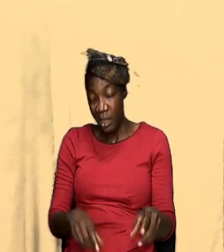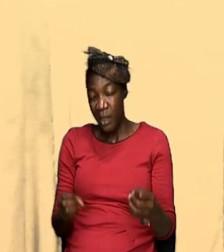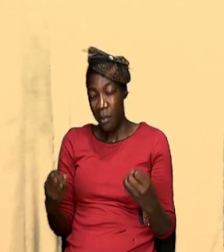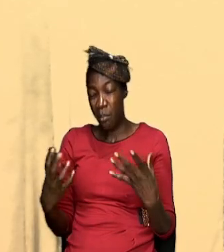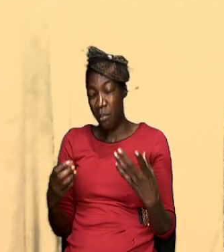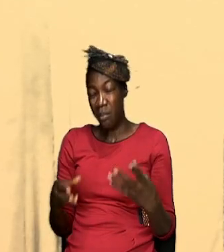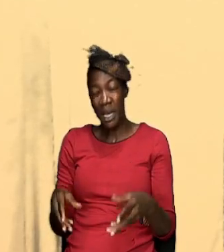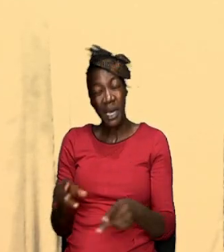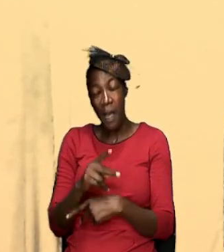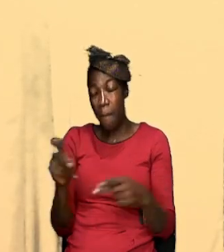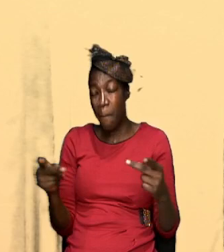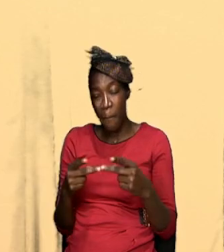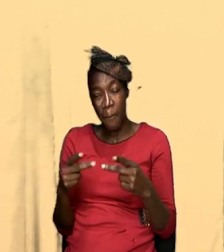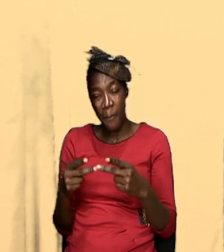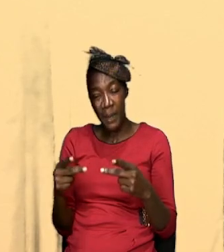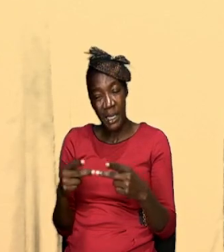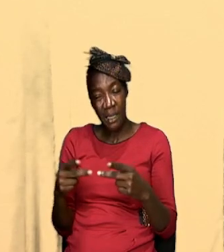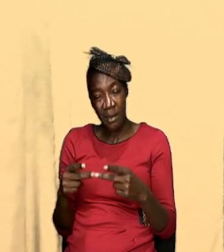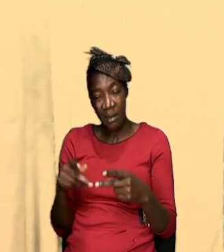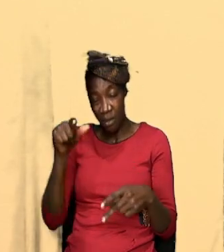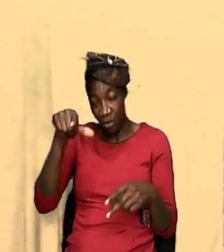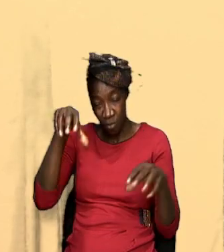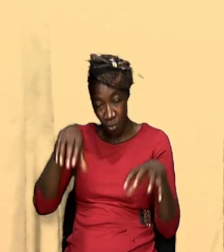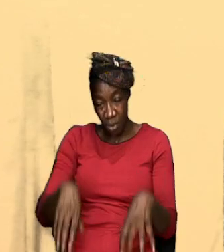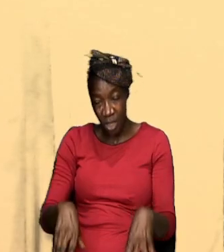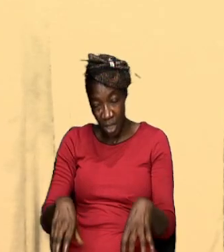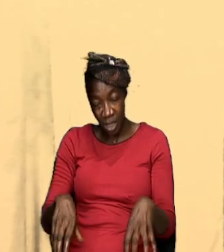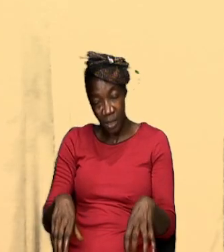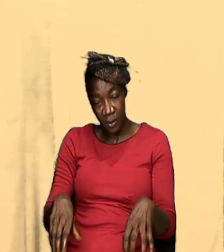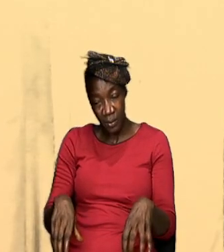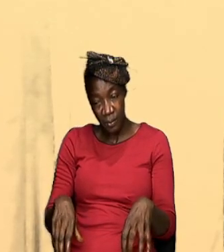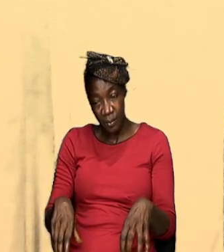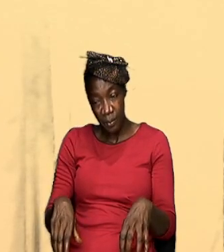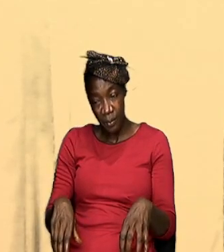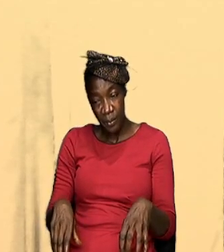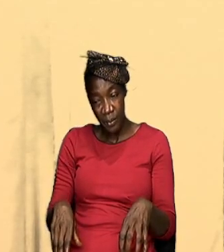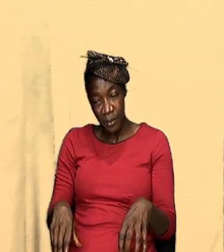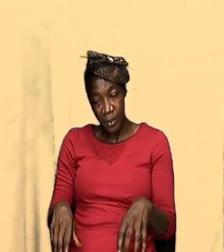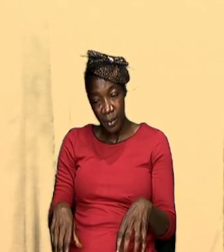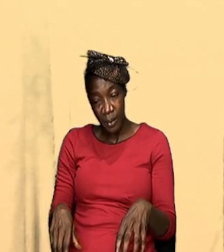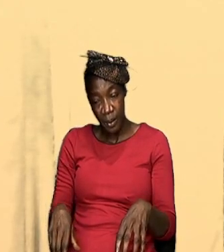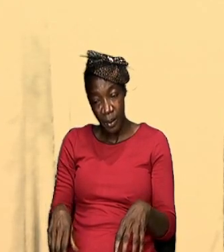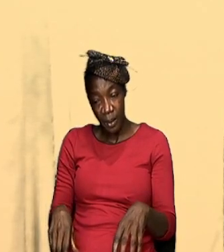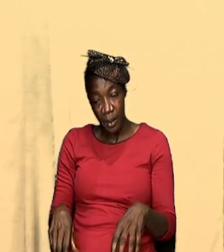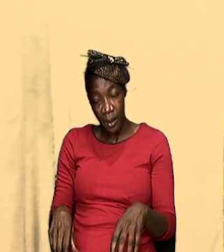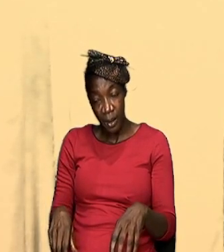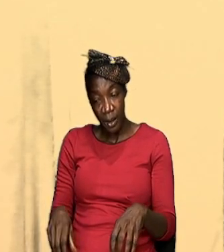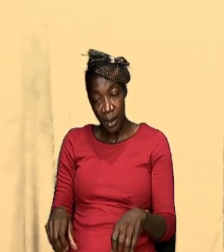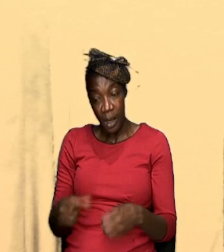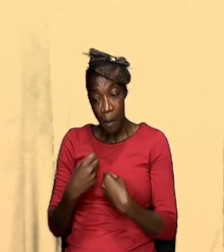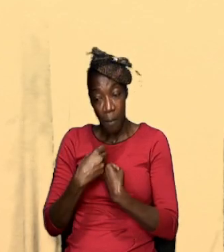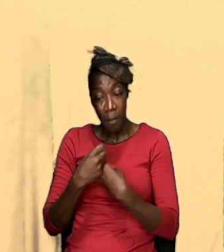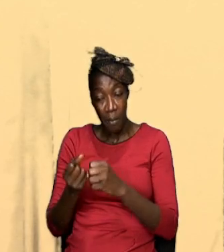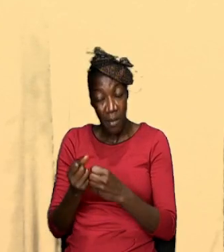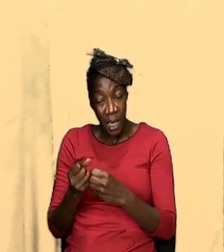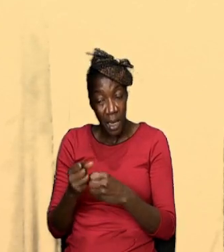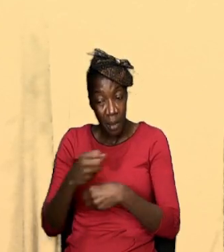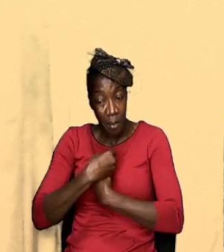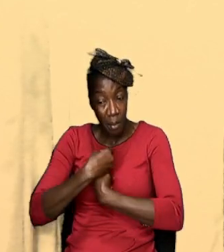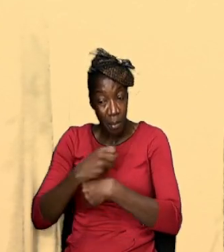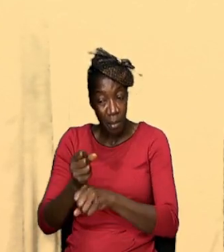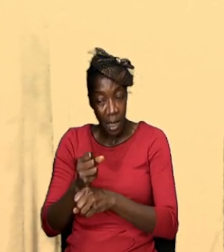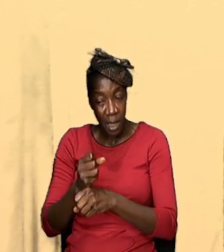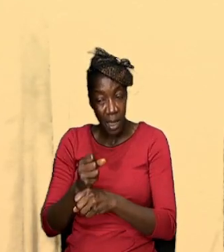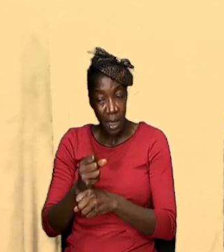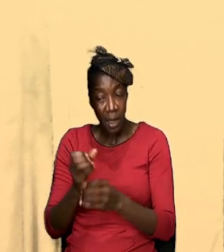ways, there are many places that you can establish your own little place to pray, but do